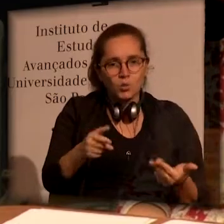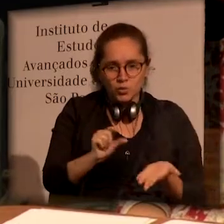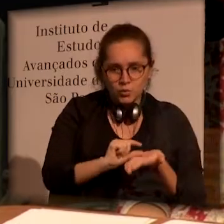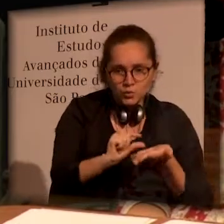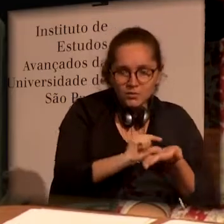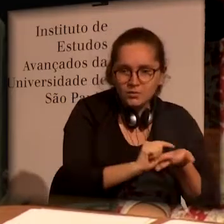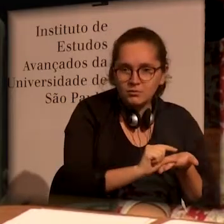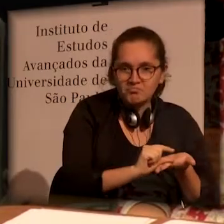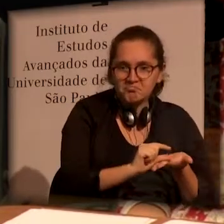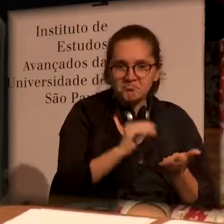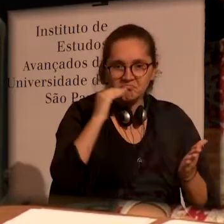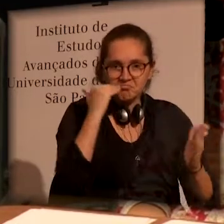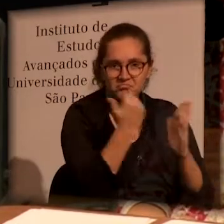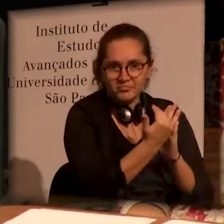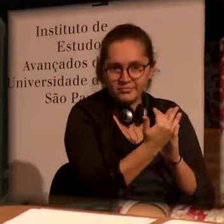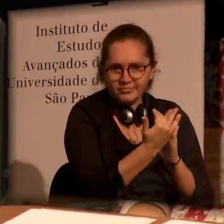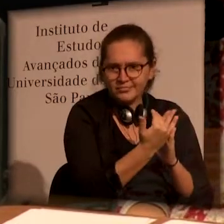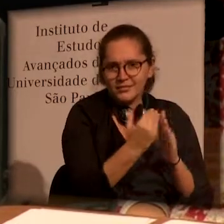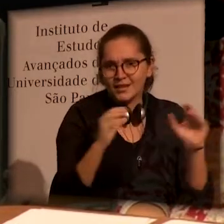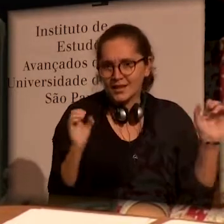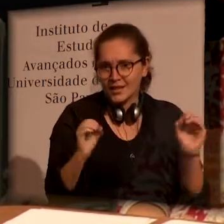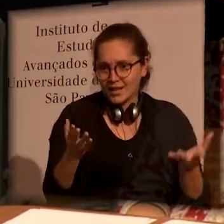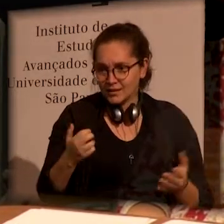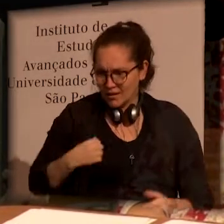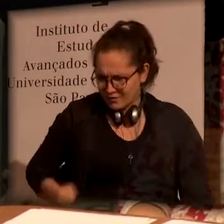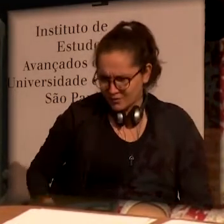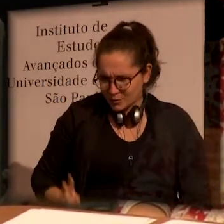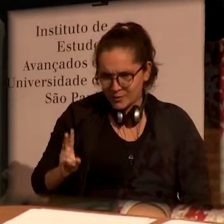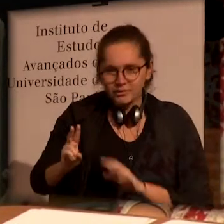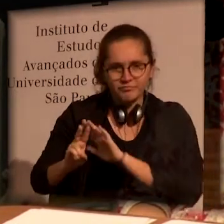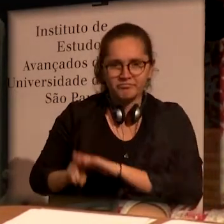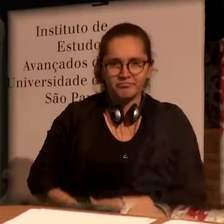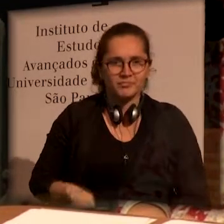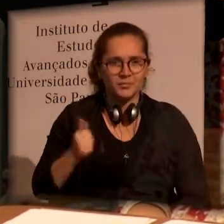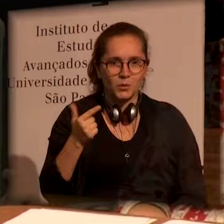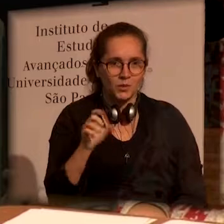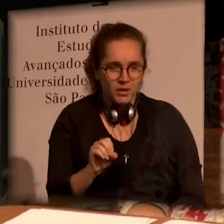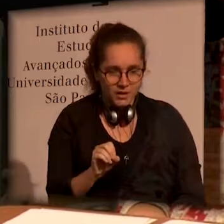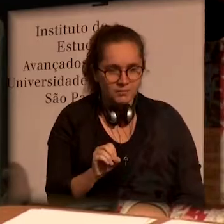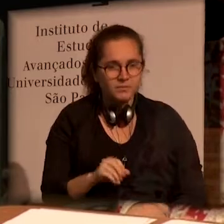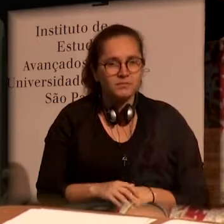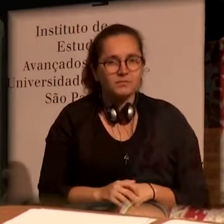to obtain resources, they wouldn't have the same valuation.